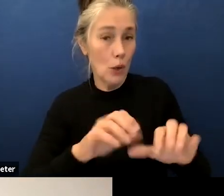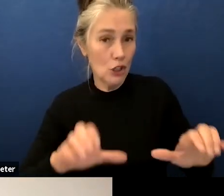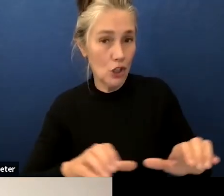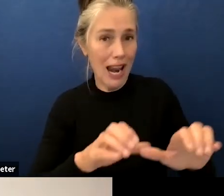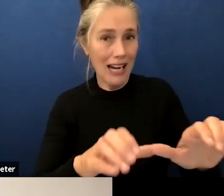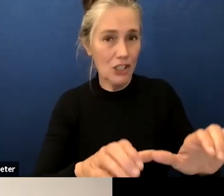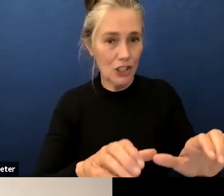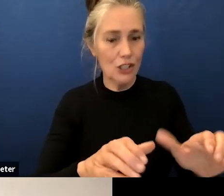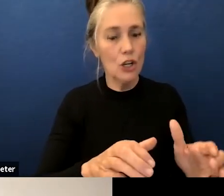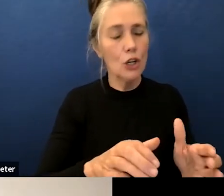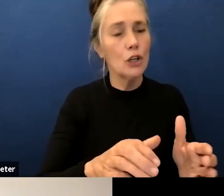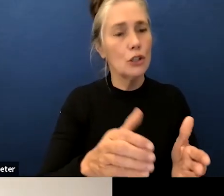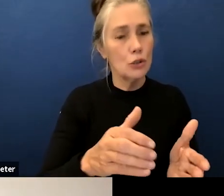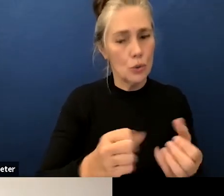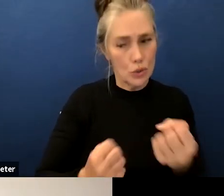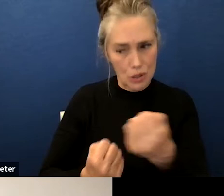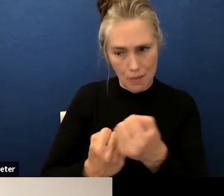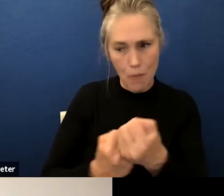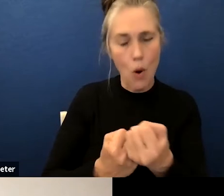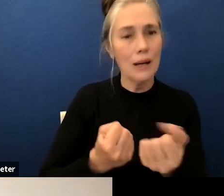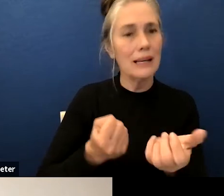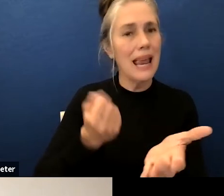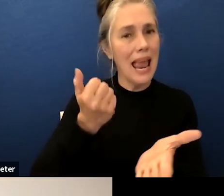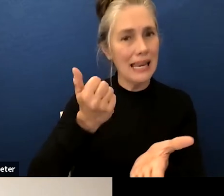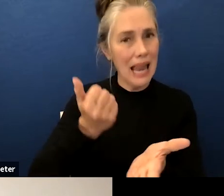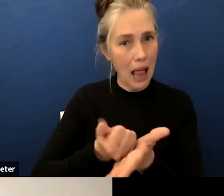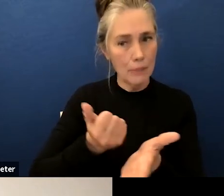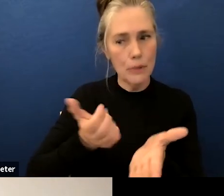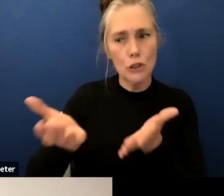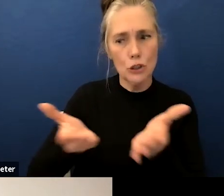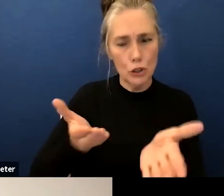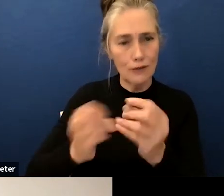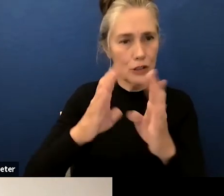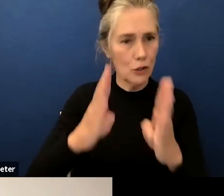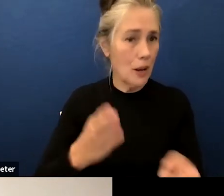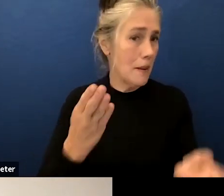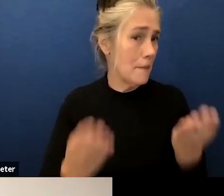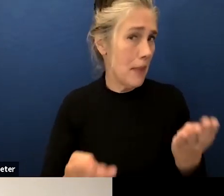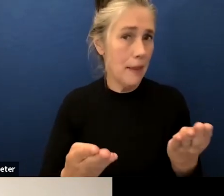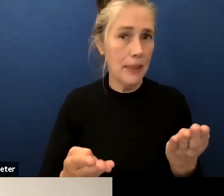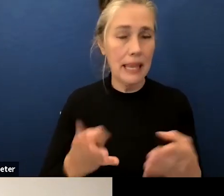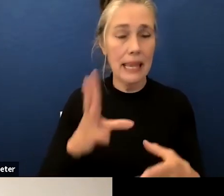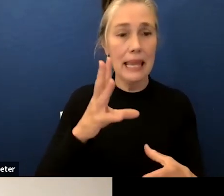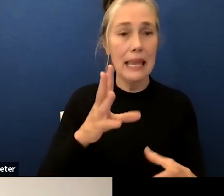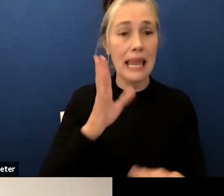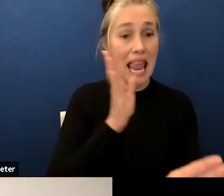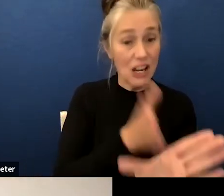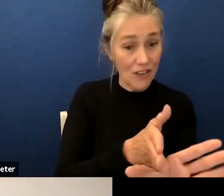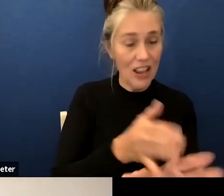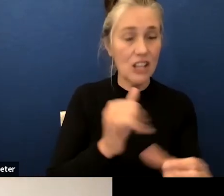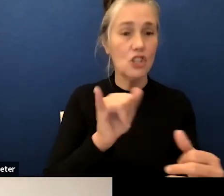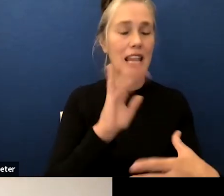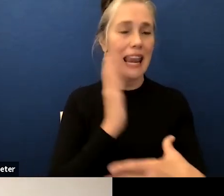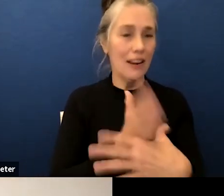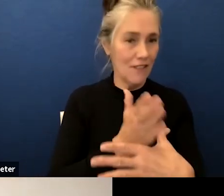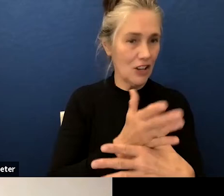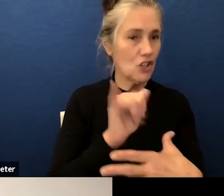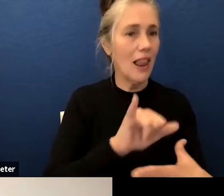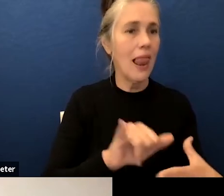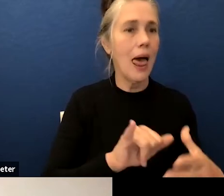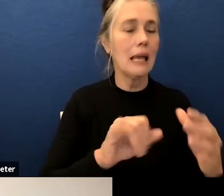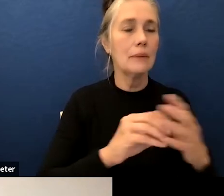by providing interventions such as tutoring academic counseling or mental health services